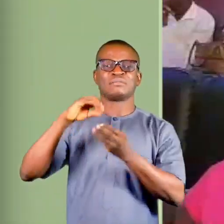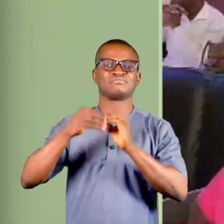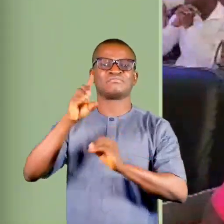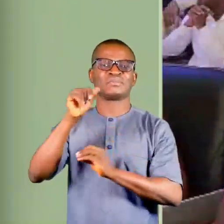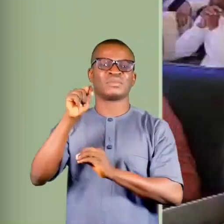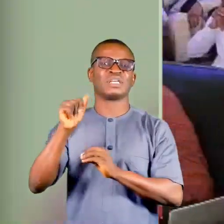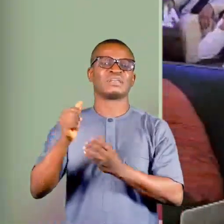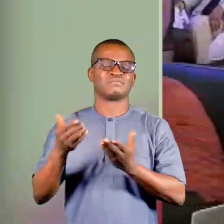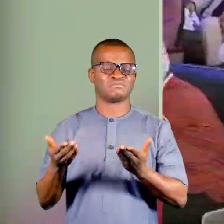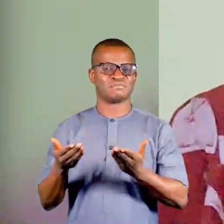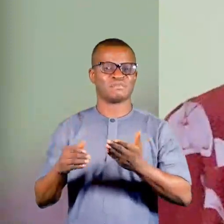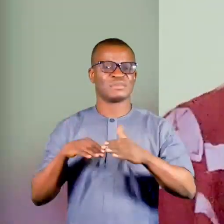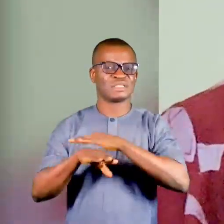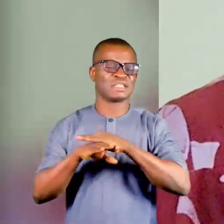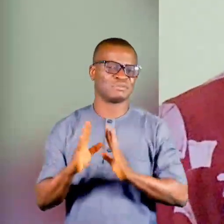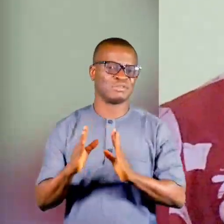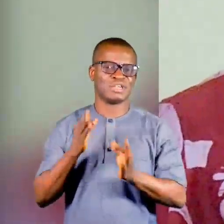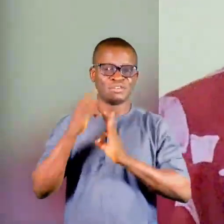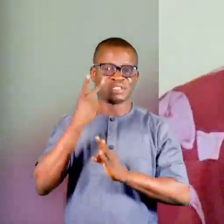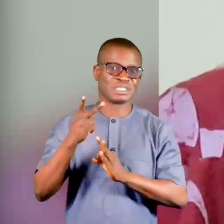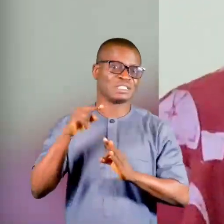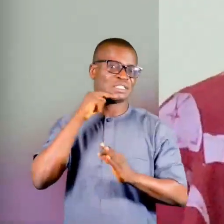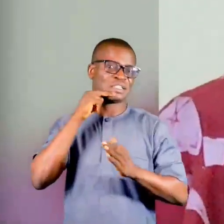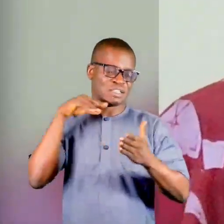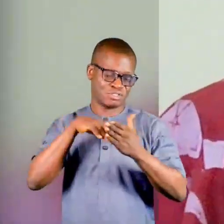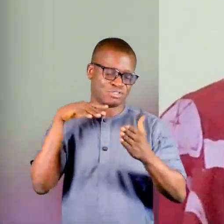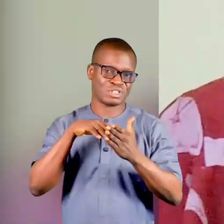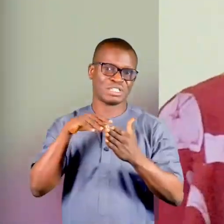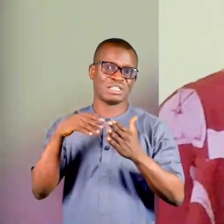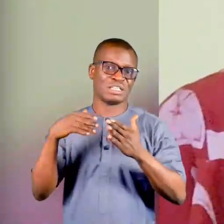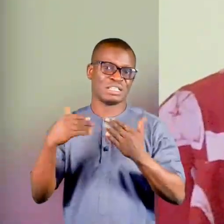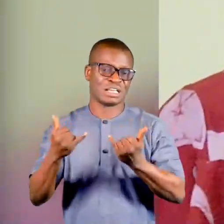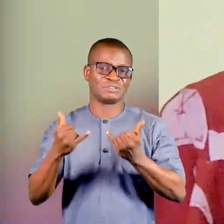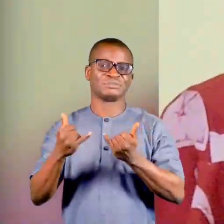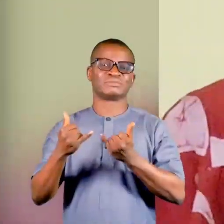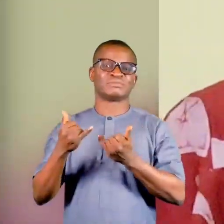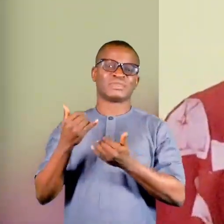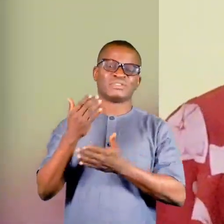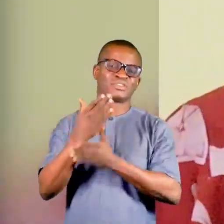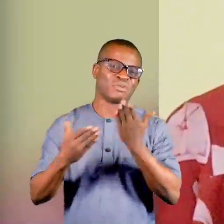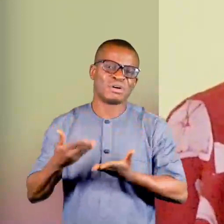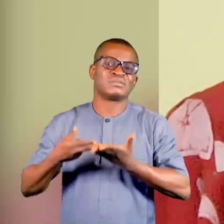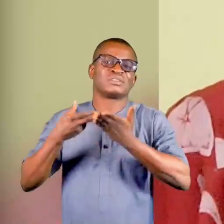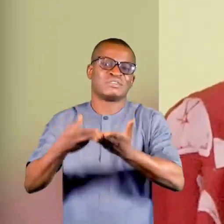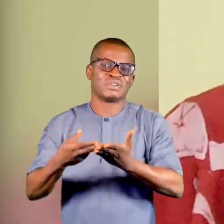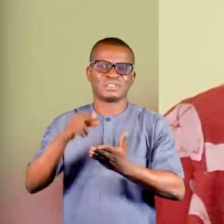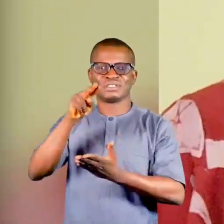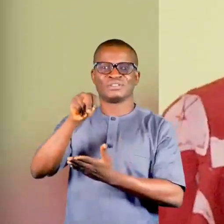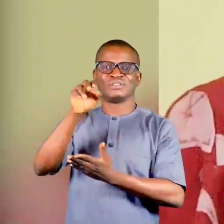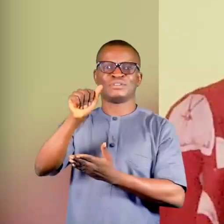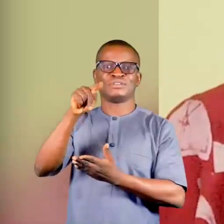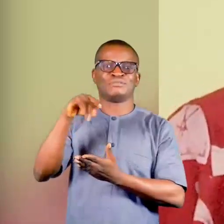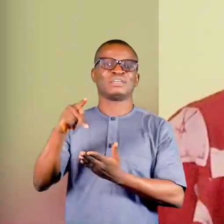accessible. If you read the Nigerian country study of the reports, the data that was frequently referenced was